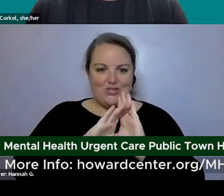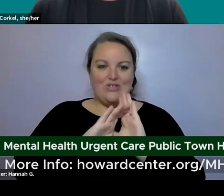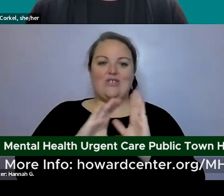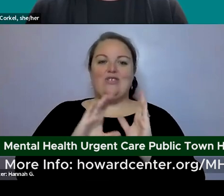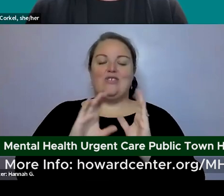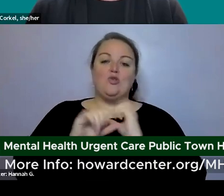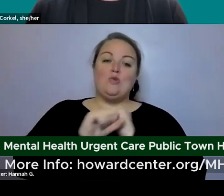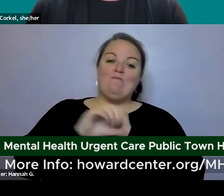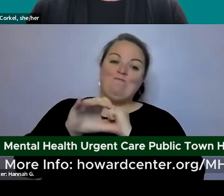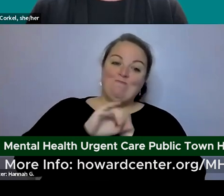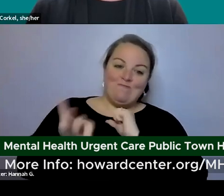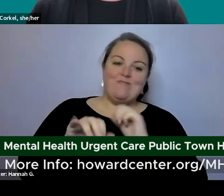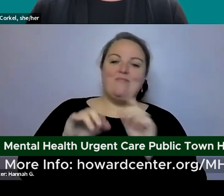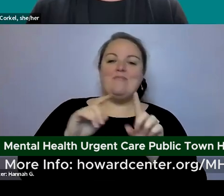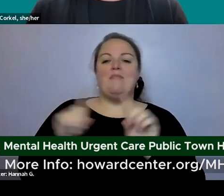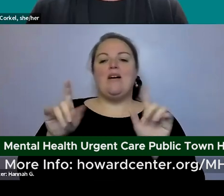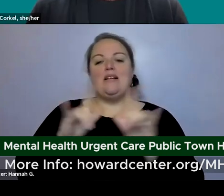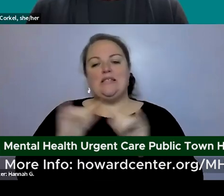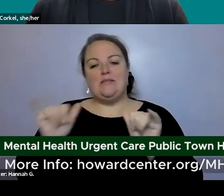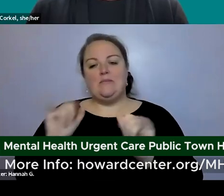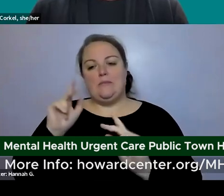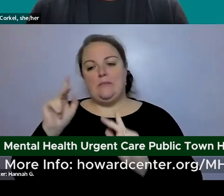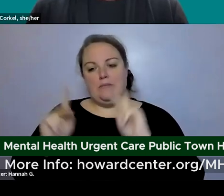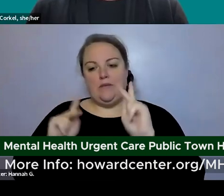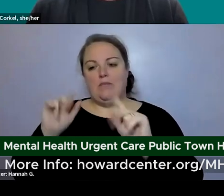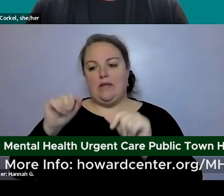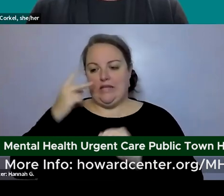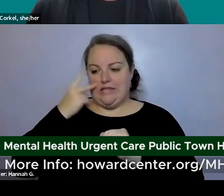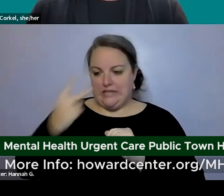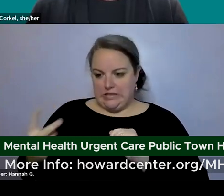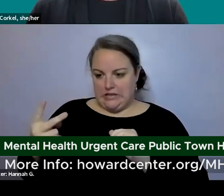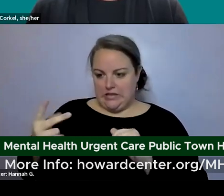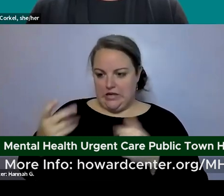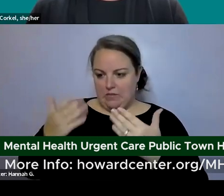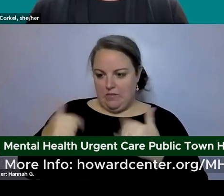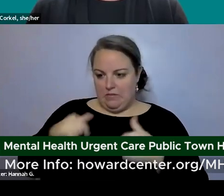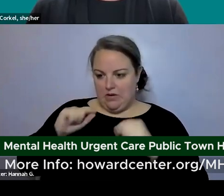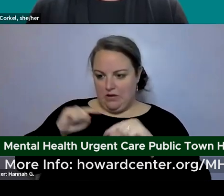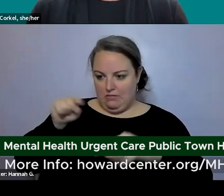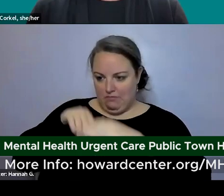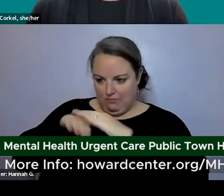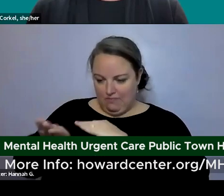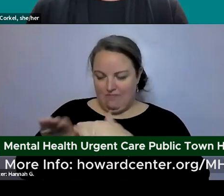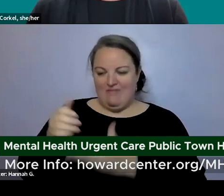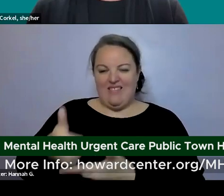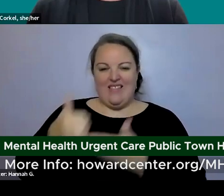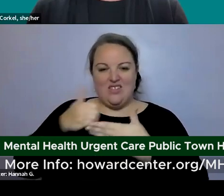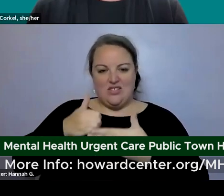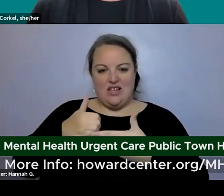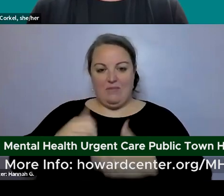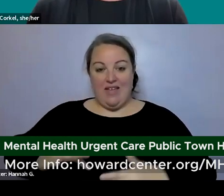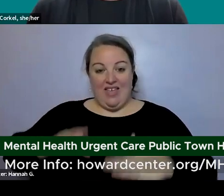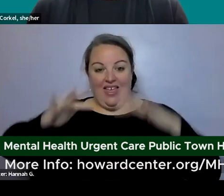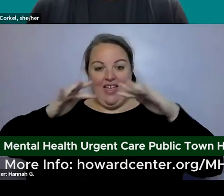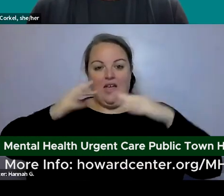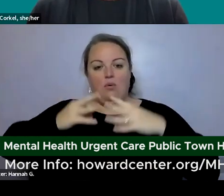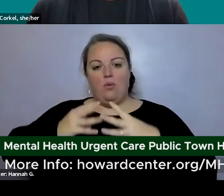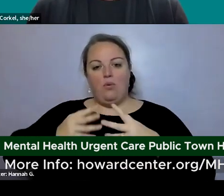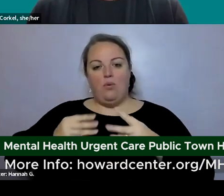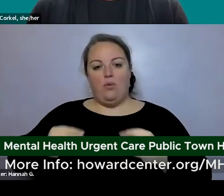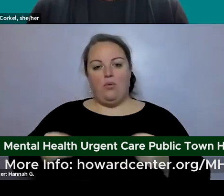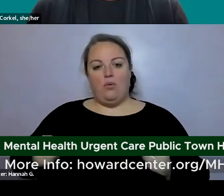the space but i think also when someone can see a space that they might be visiting that can help alleviate some anxiety or fear